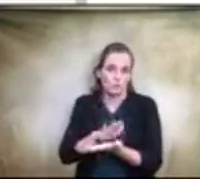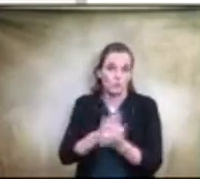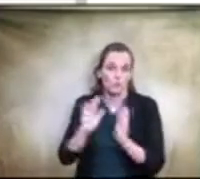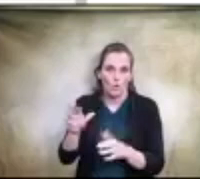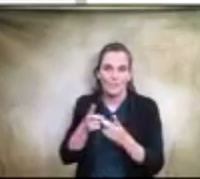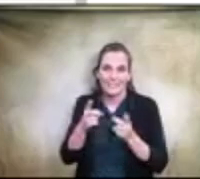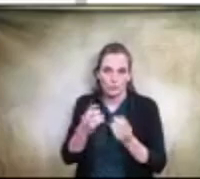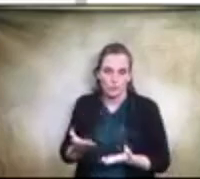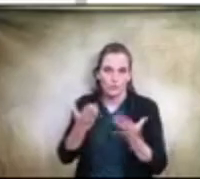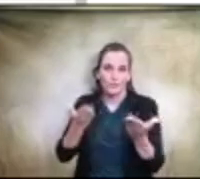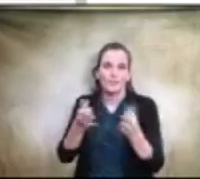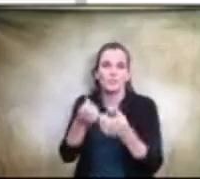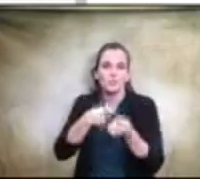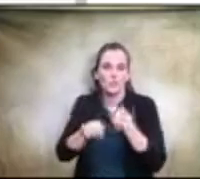language.